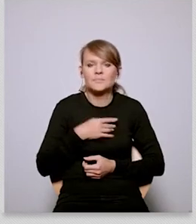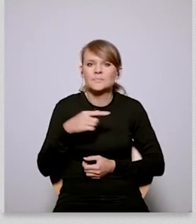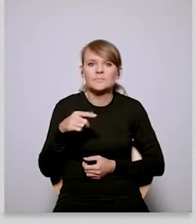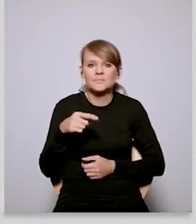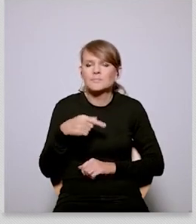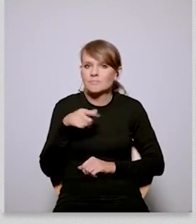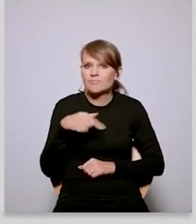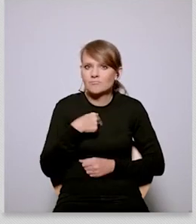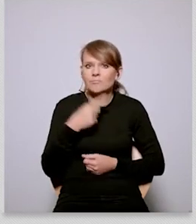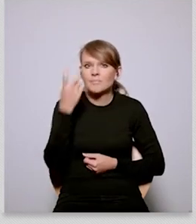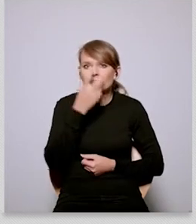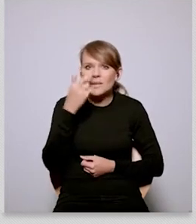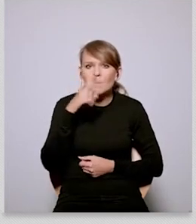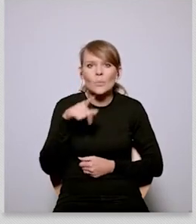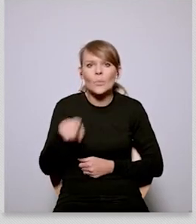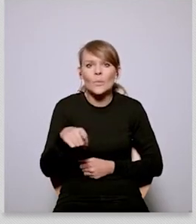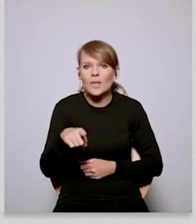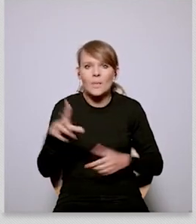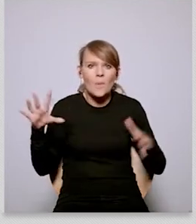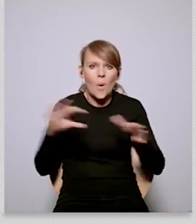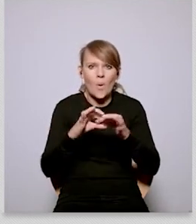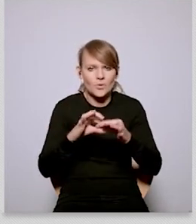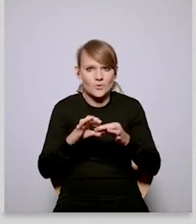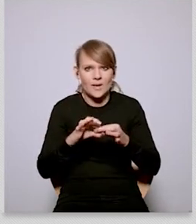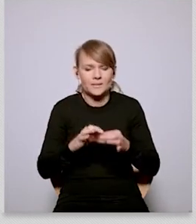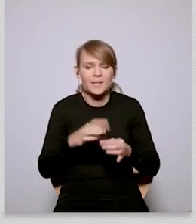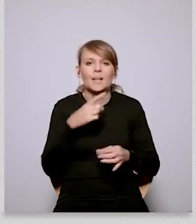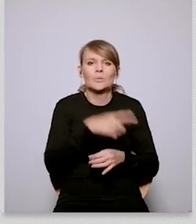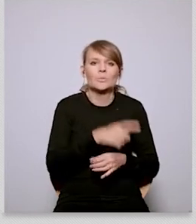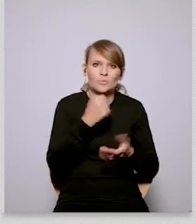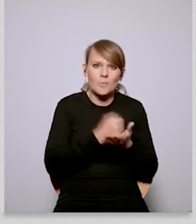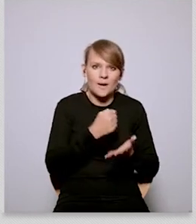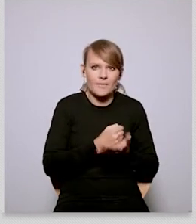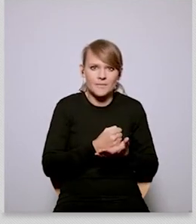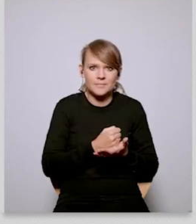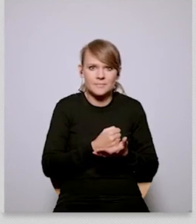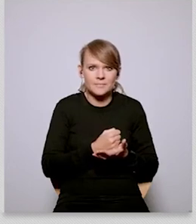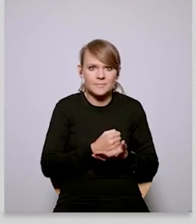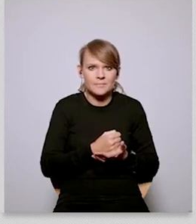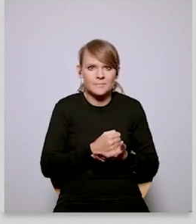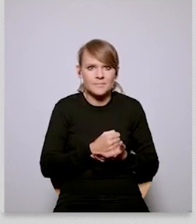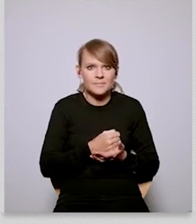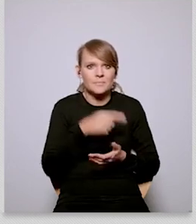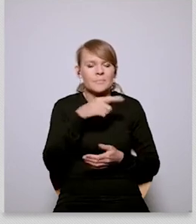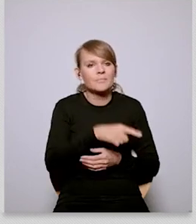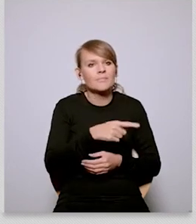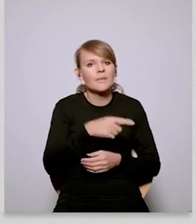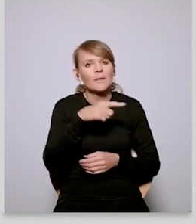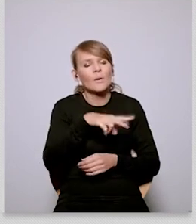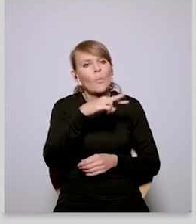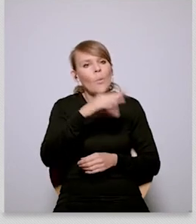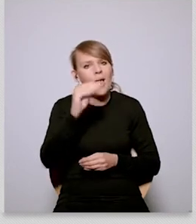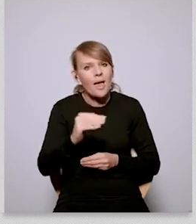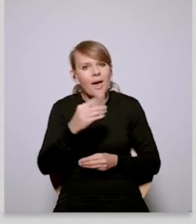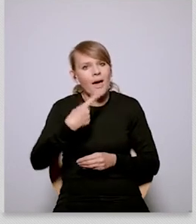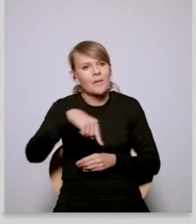i get the impression that it's very interesting to have another look at this link between